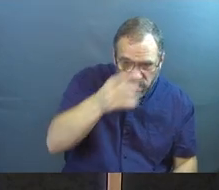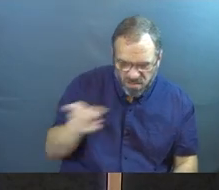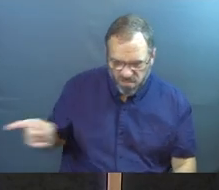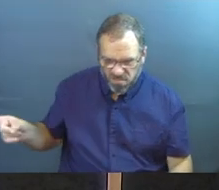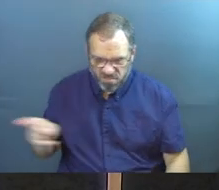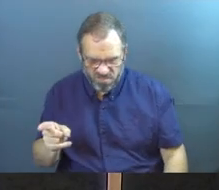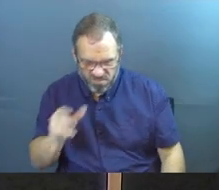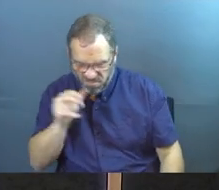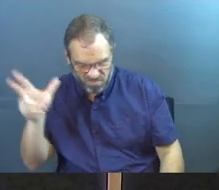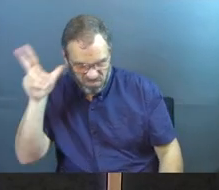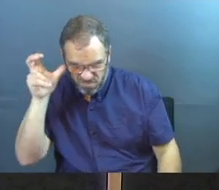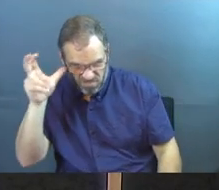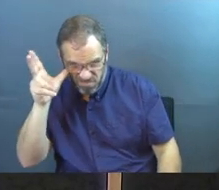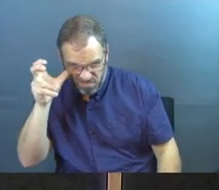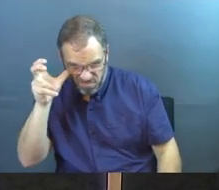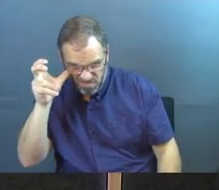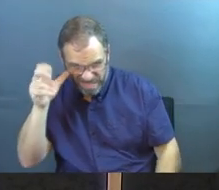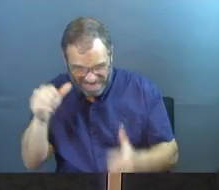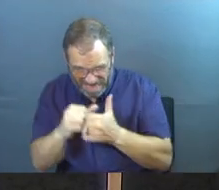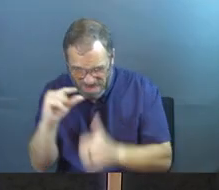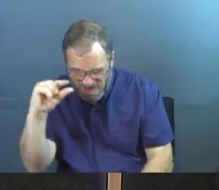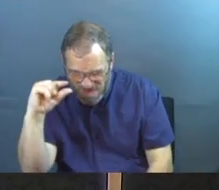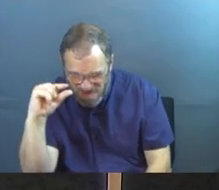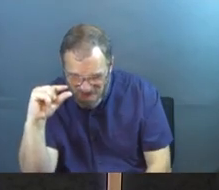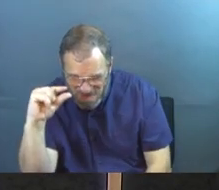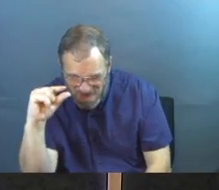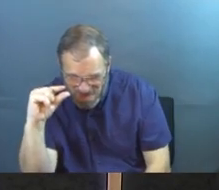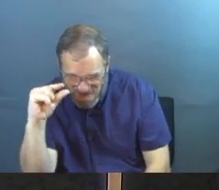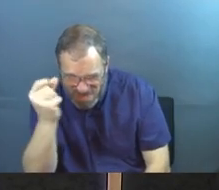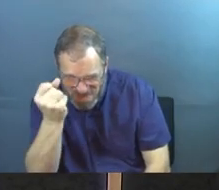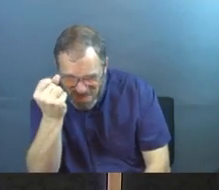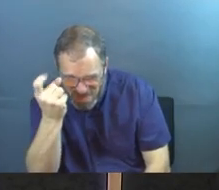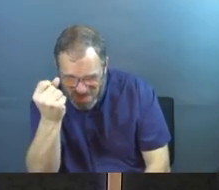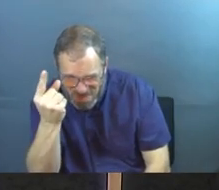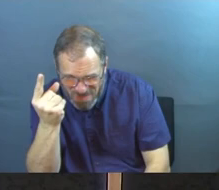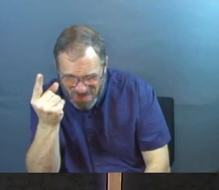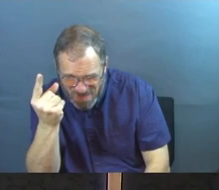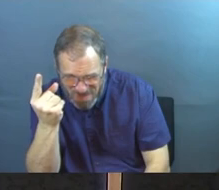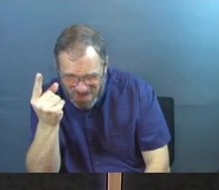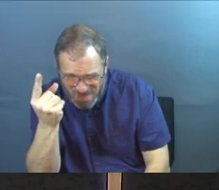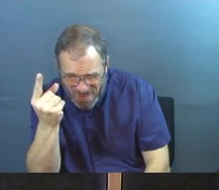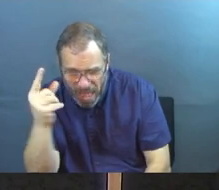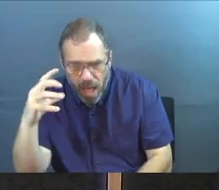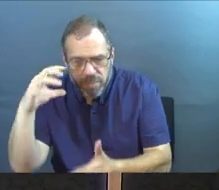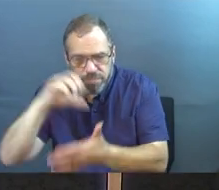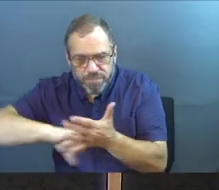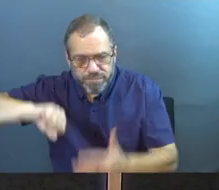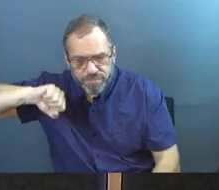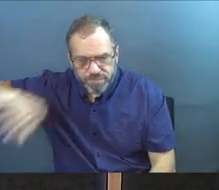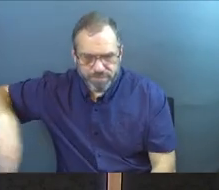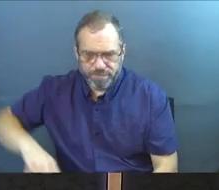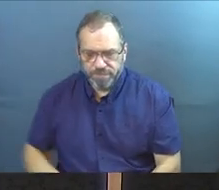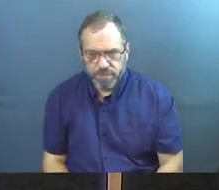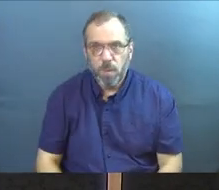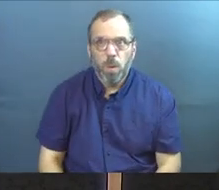for those who are not listening, even what little understanding that they have will be taken away from them.